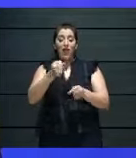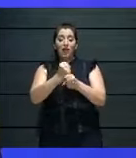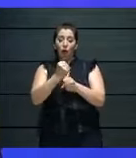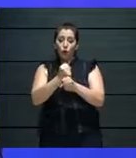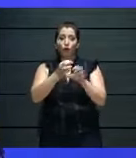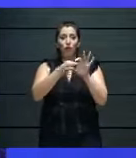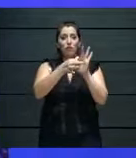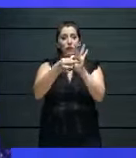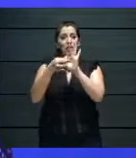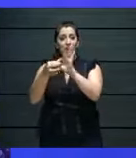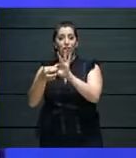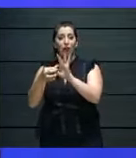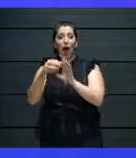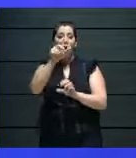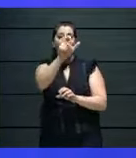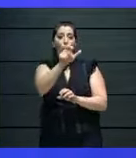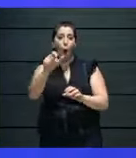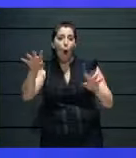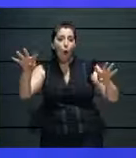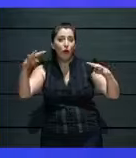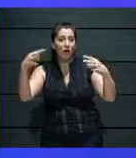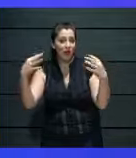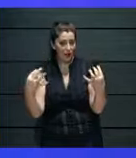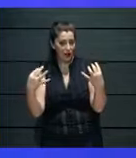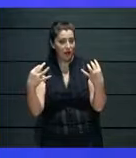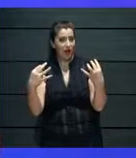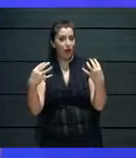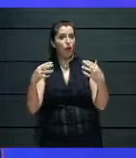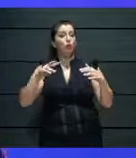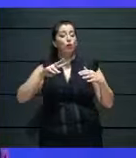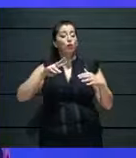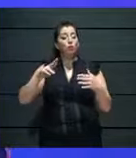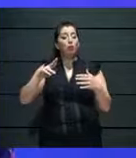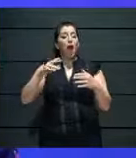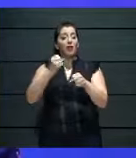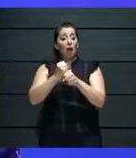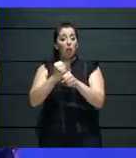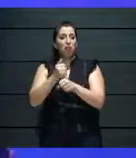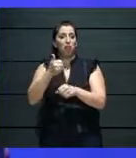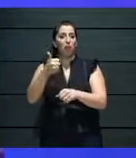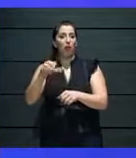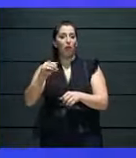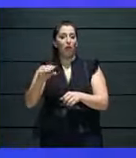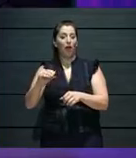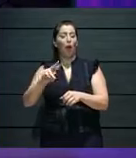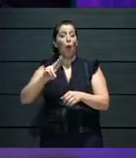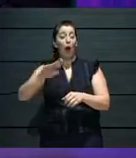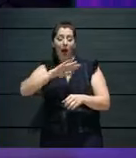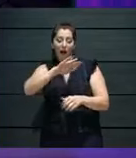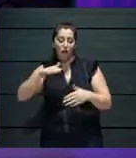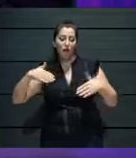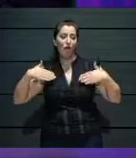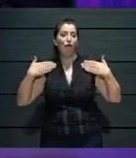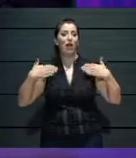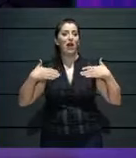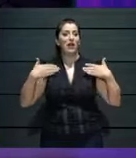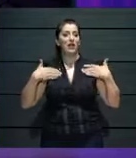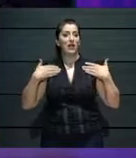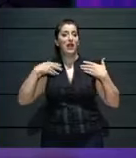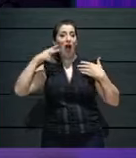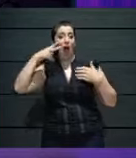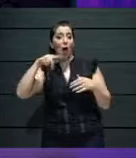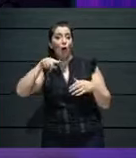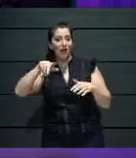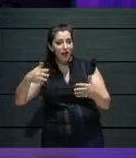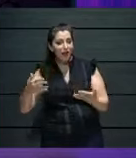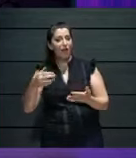Thank goodness we keep very much good contact. And Mark and Edwin are particularly very active. And they